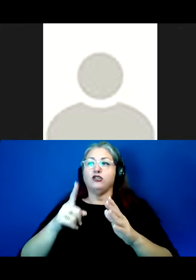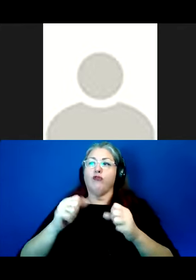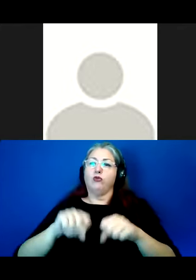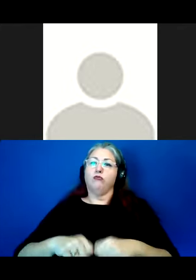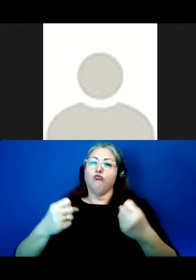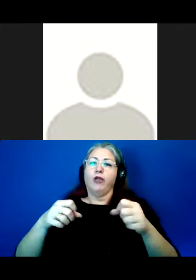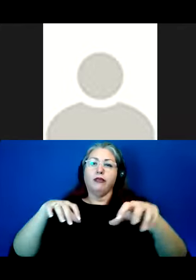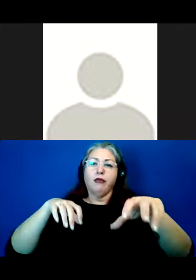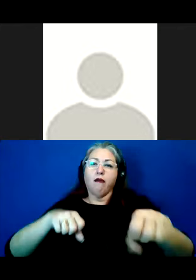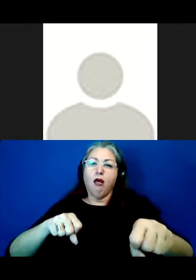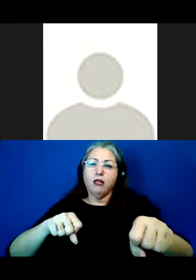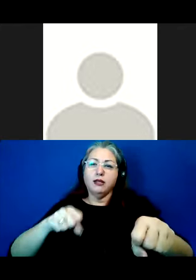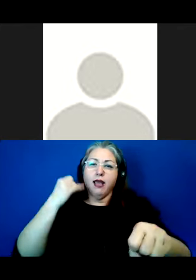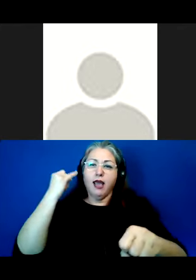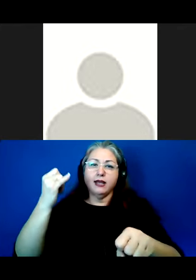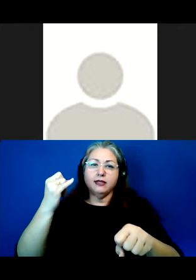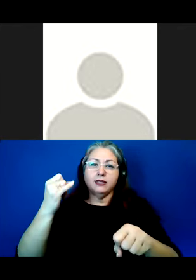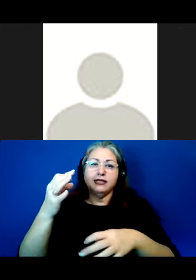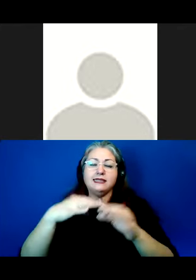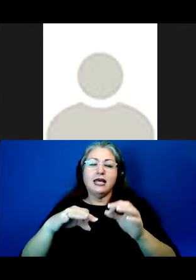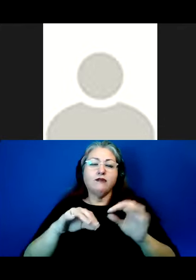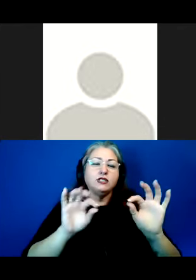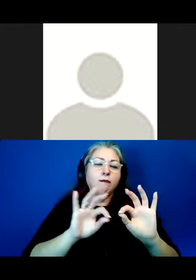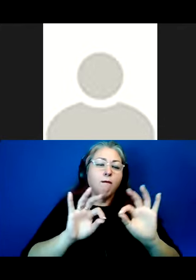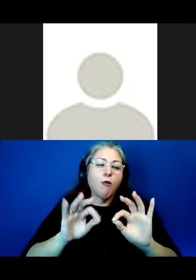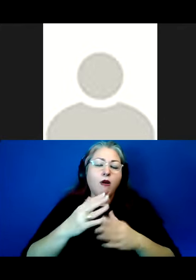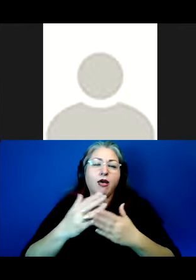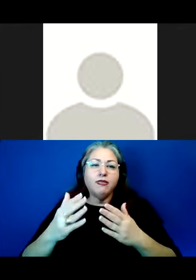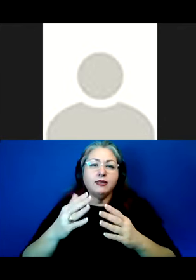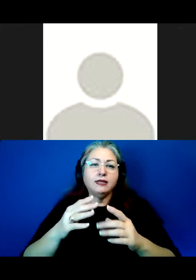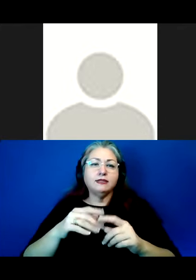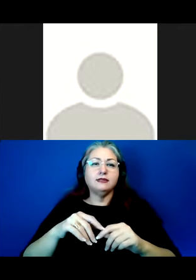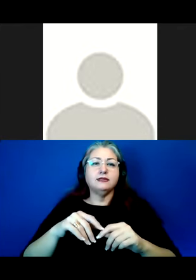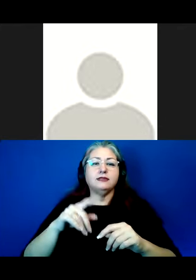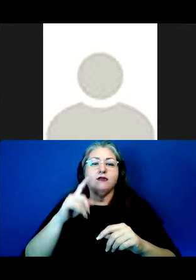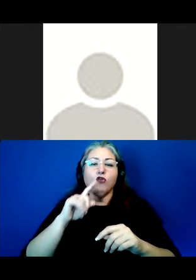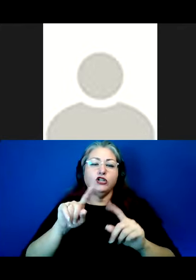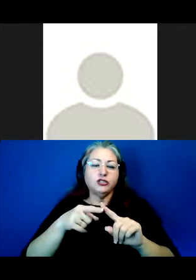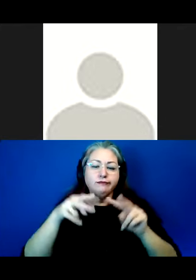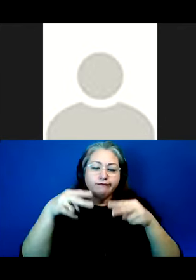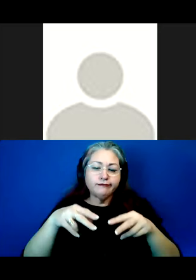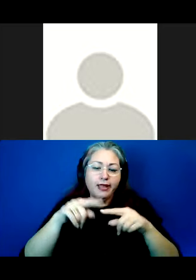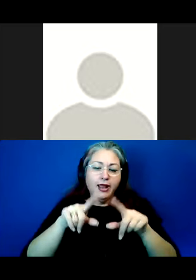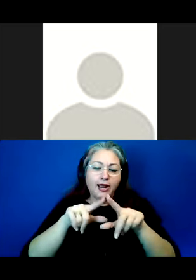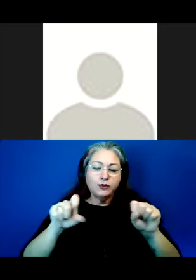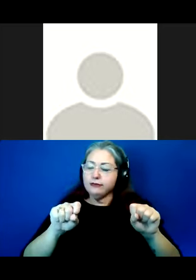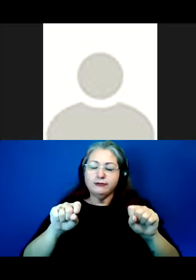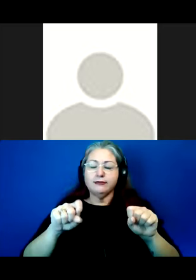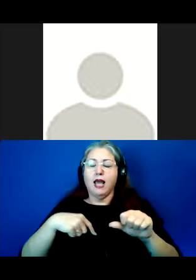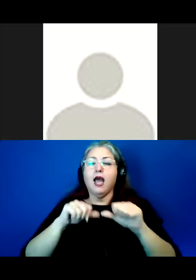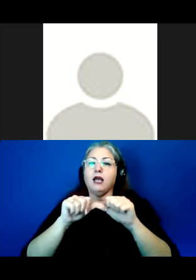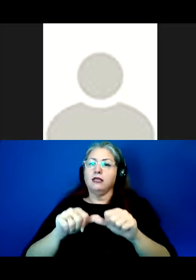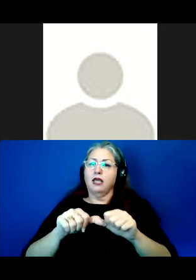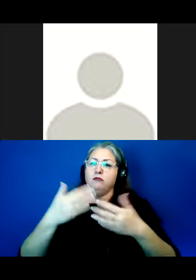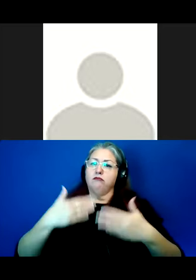rather than sort of dealing with minor points of linguistic analysis. I remain a linguist,